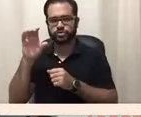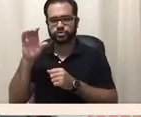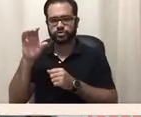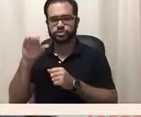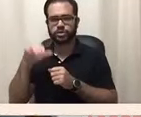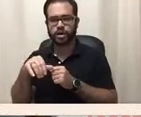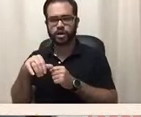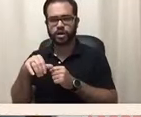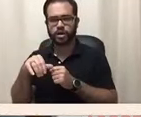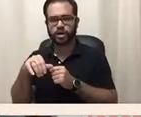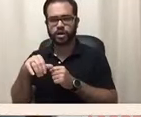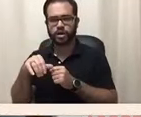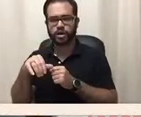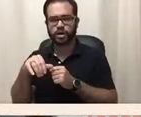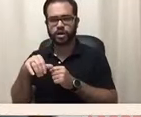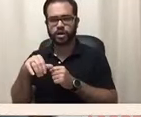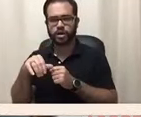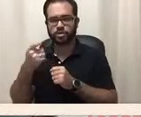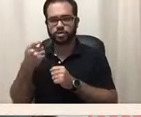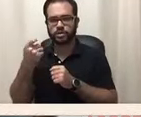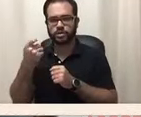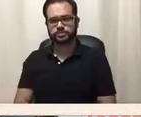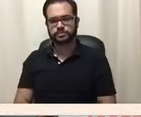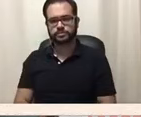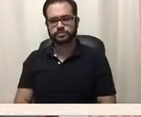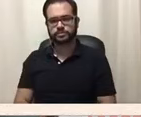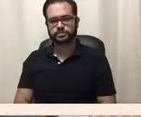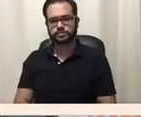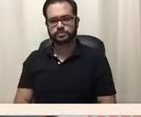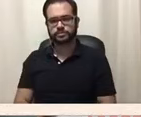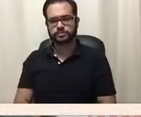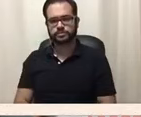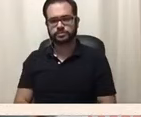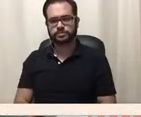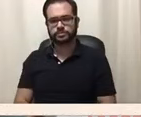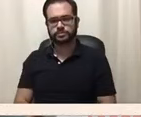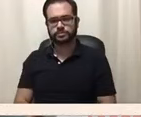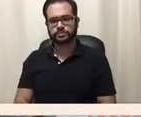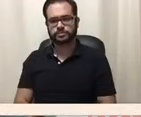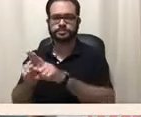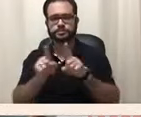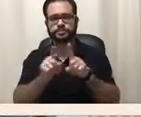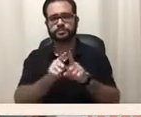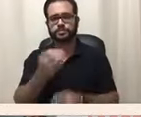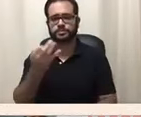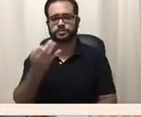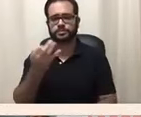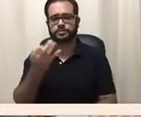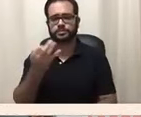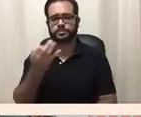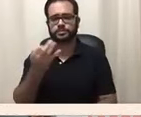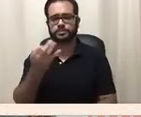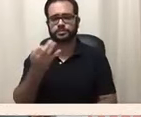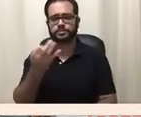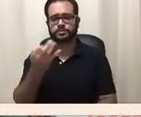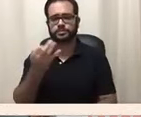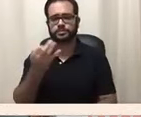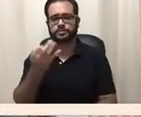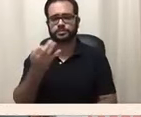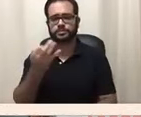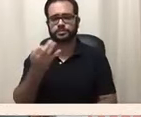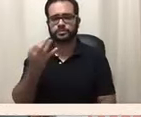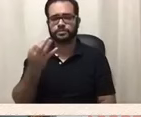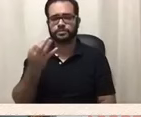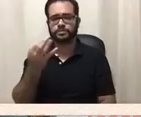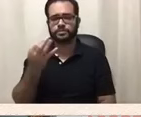also in 1968 the art architectural